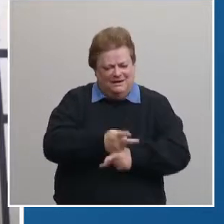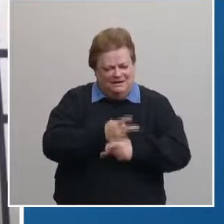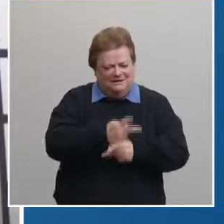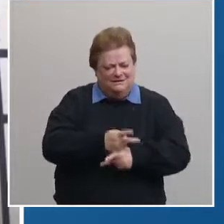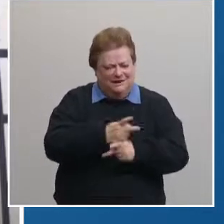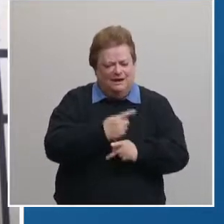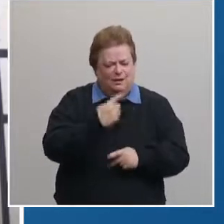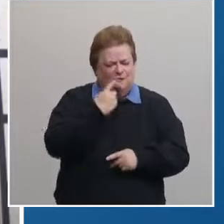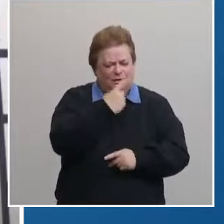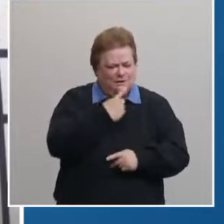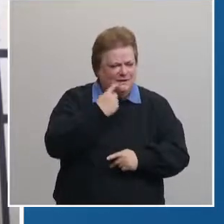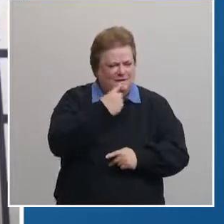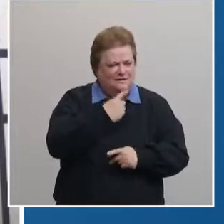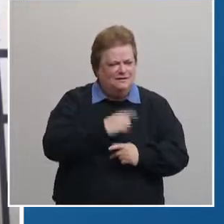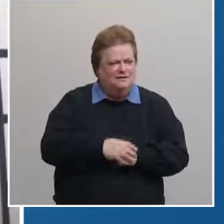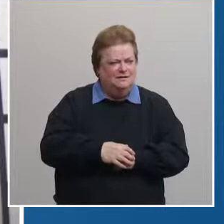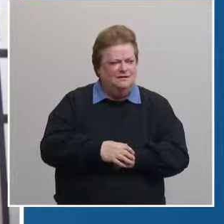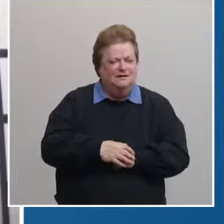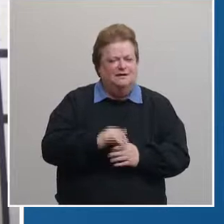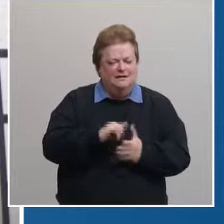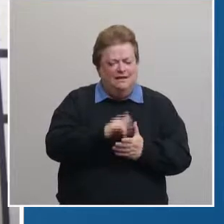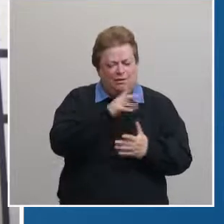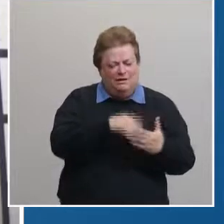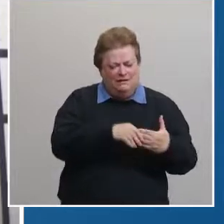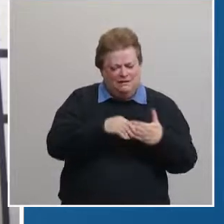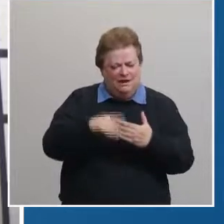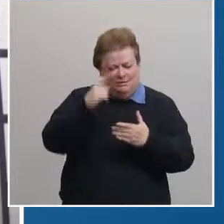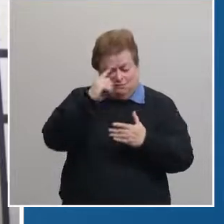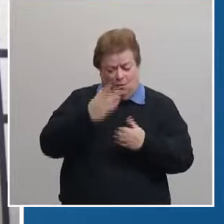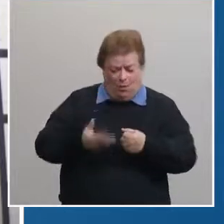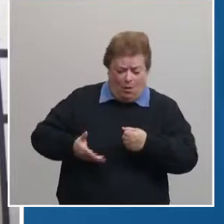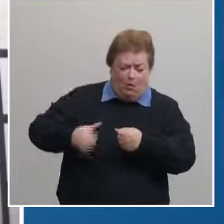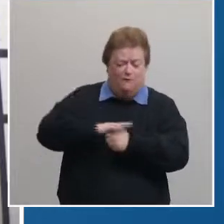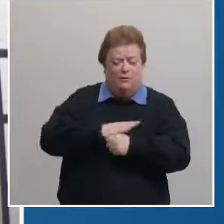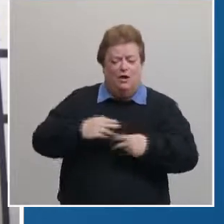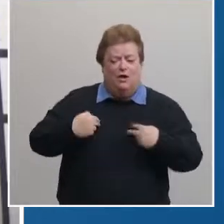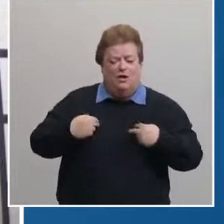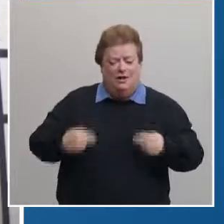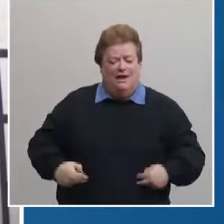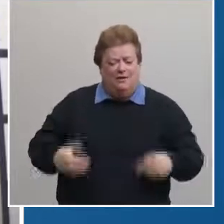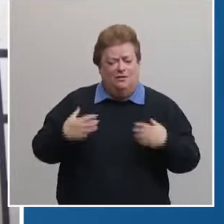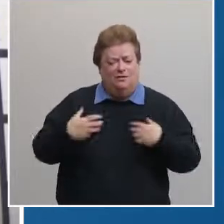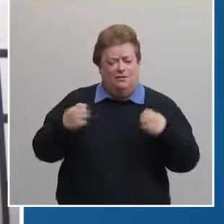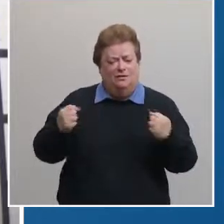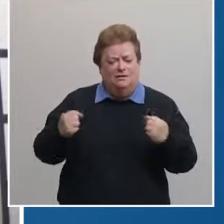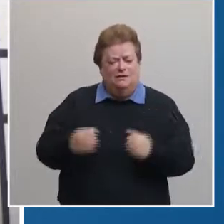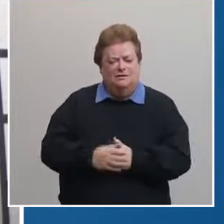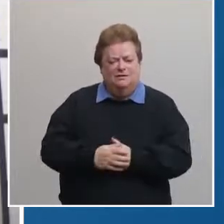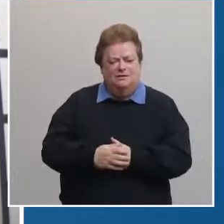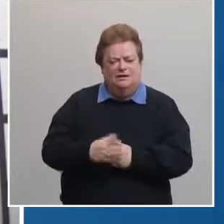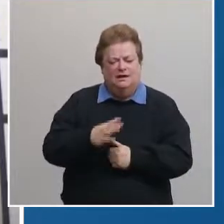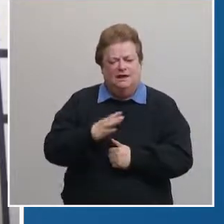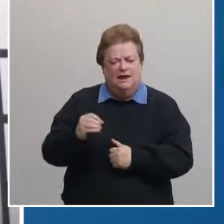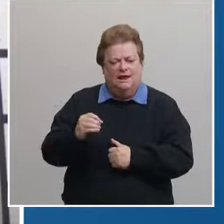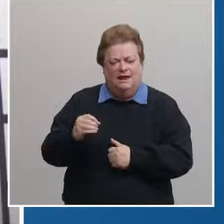you know ultimately lead to your overall health and can also influence your your resulting impact from